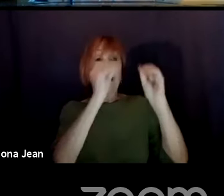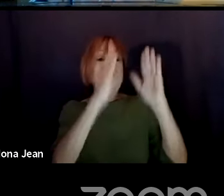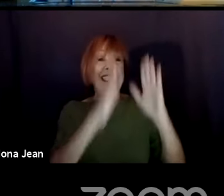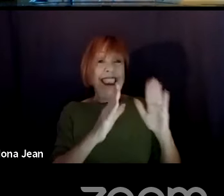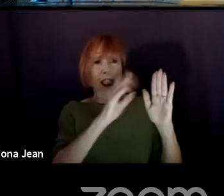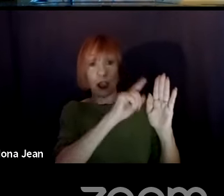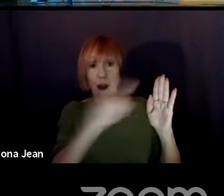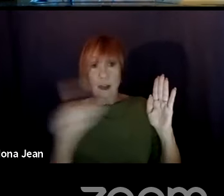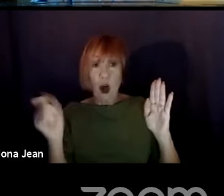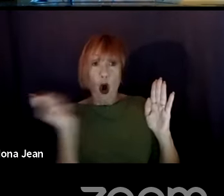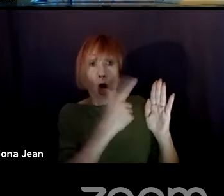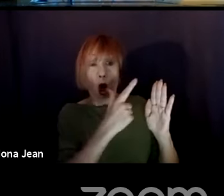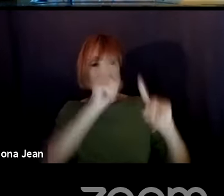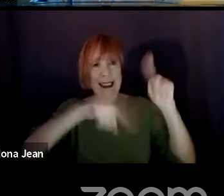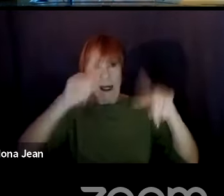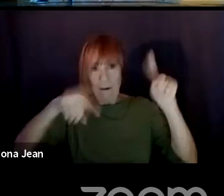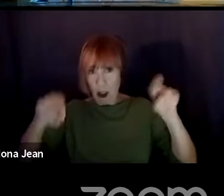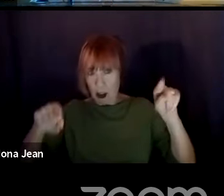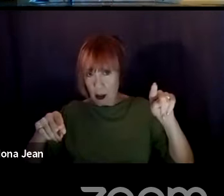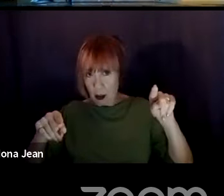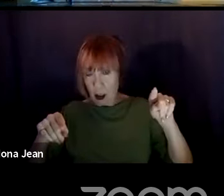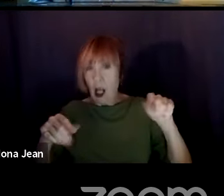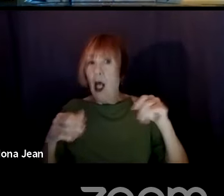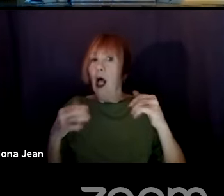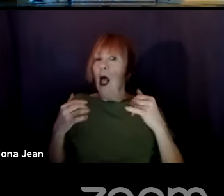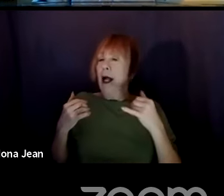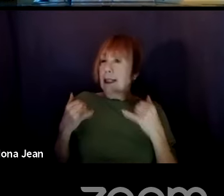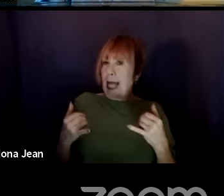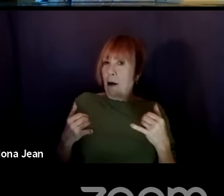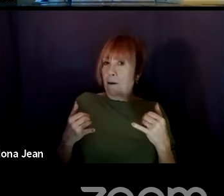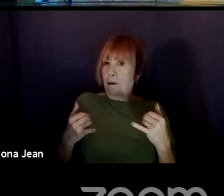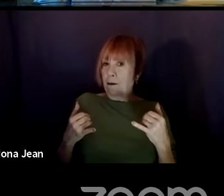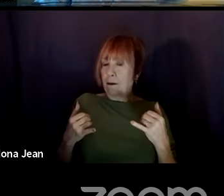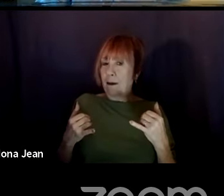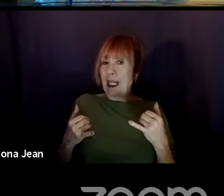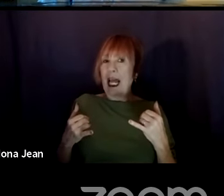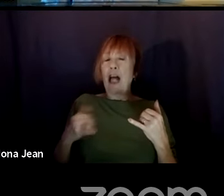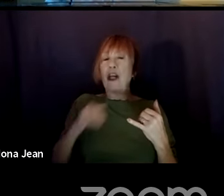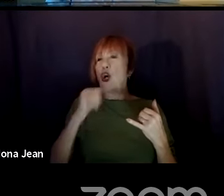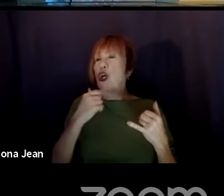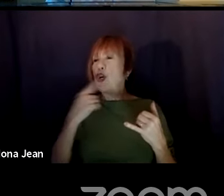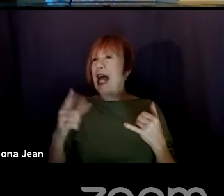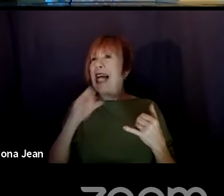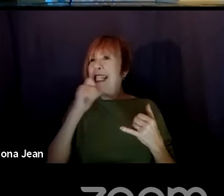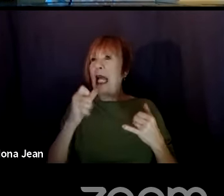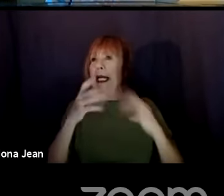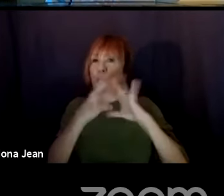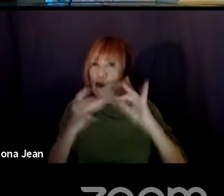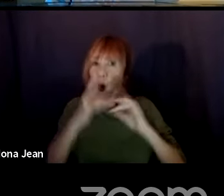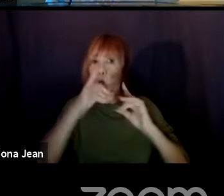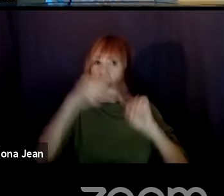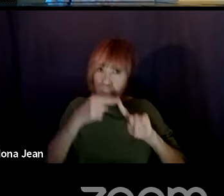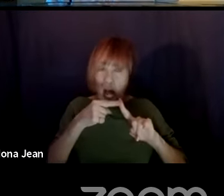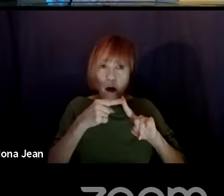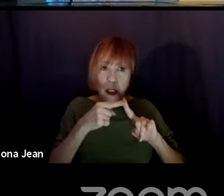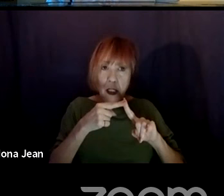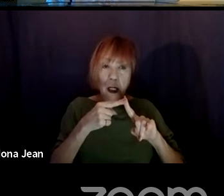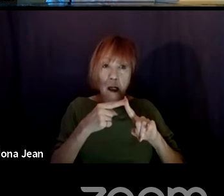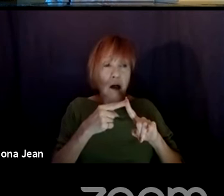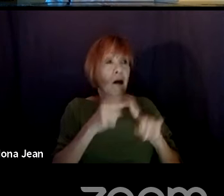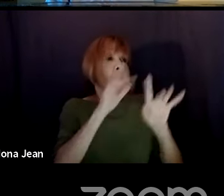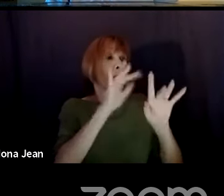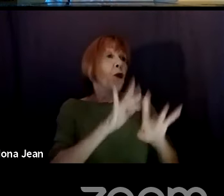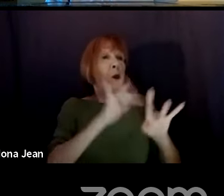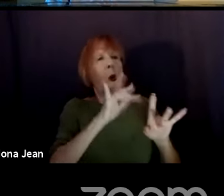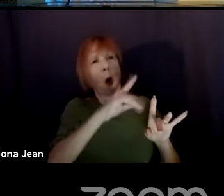diverse. Now you don't have to, you know, now you're not really telling a story about, you know, a poor black